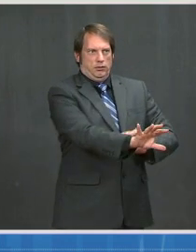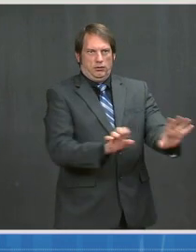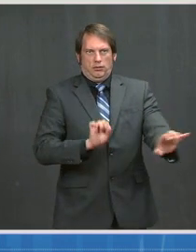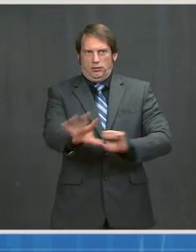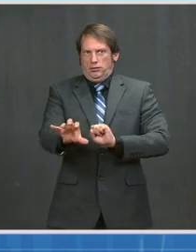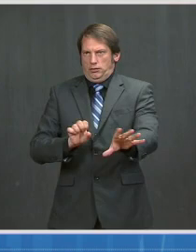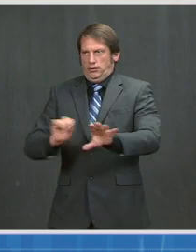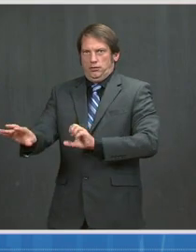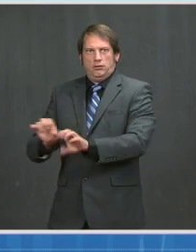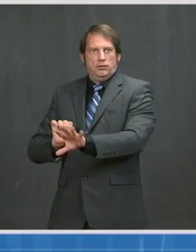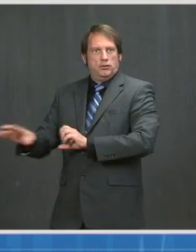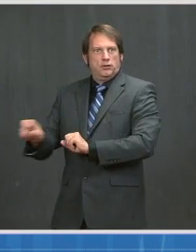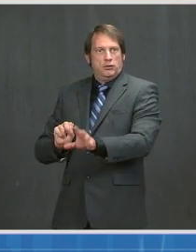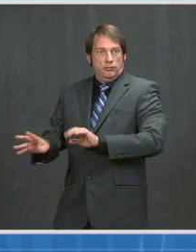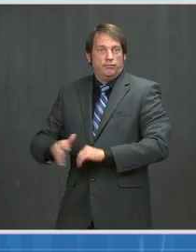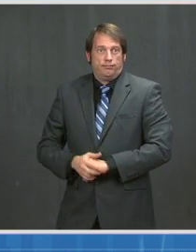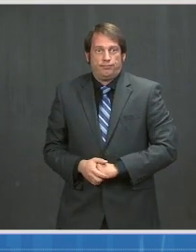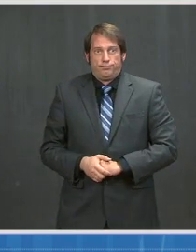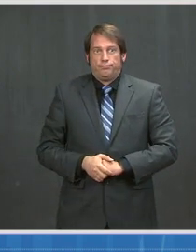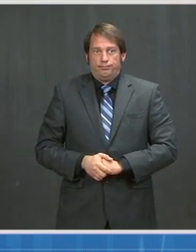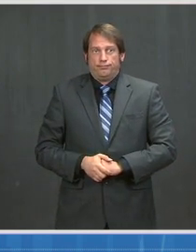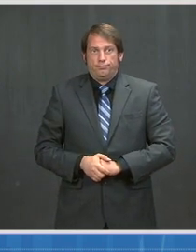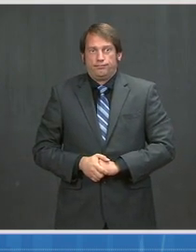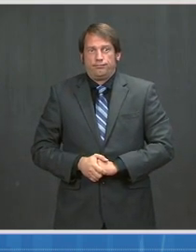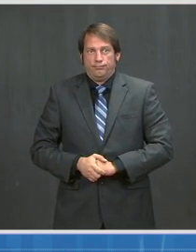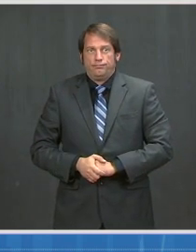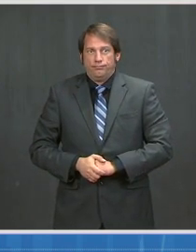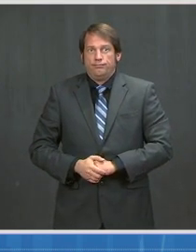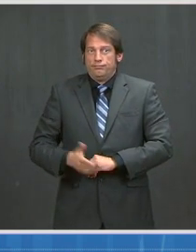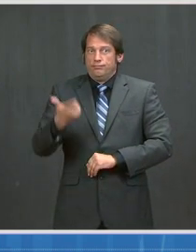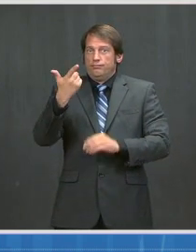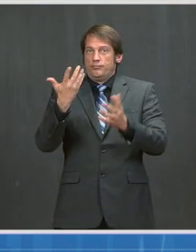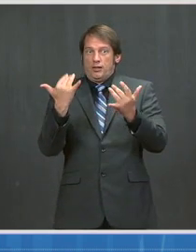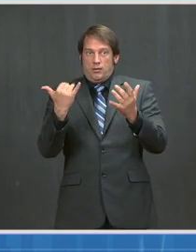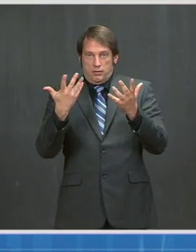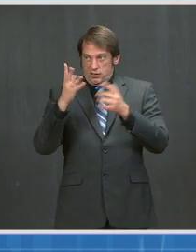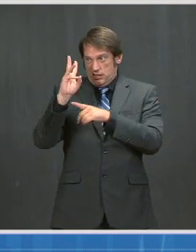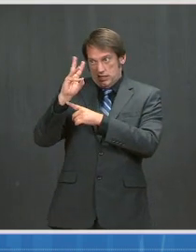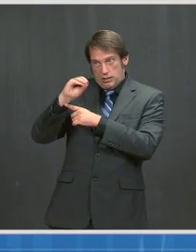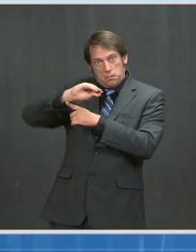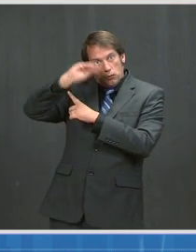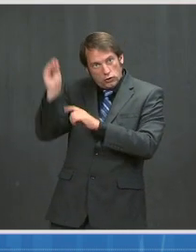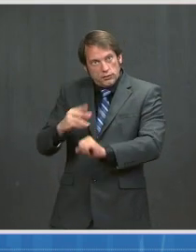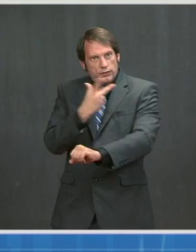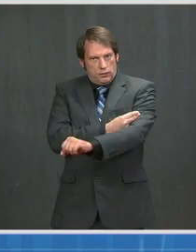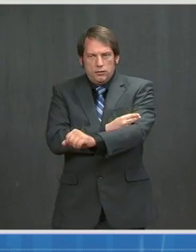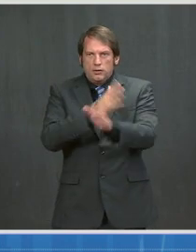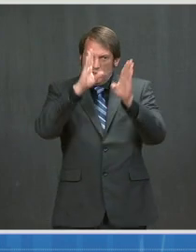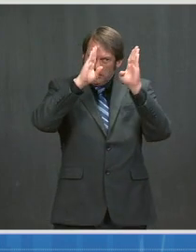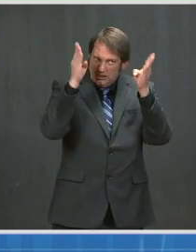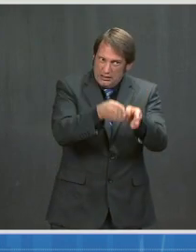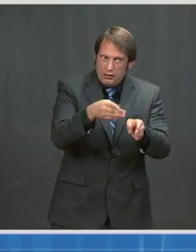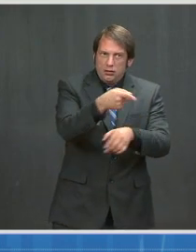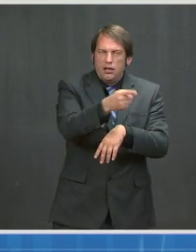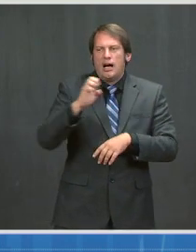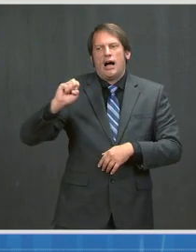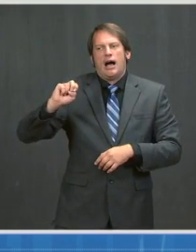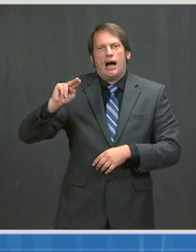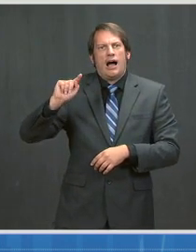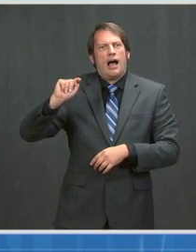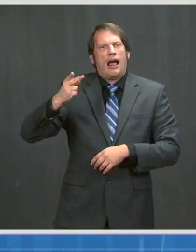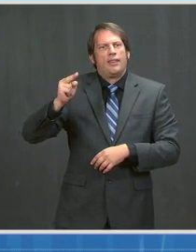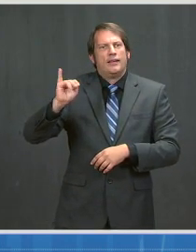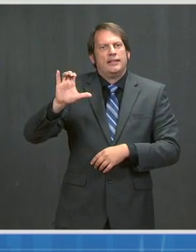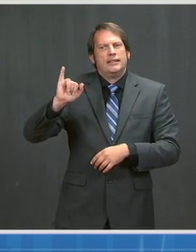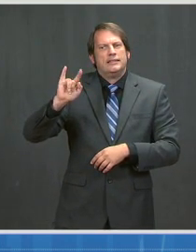have been administered to racial and ethnic minorities. We know there's more to do on this front, and we're committed to efficiency and